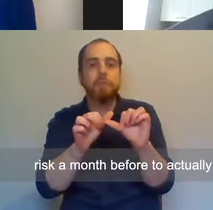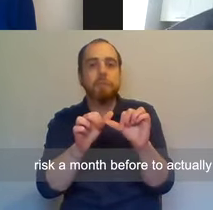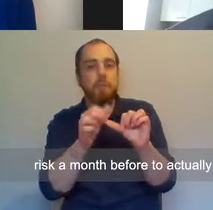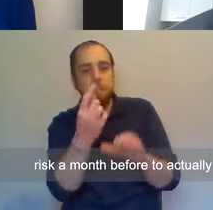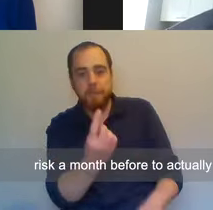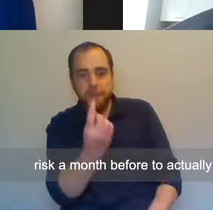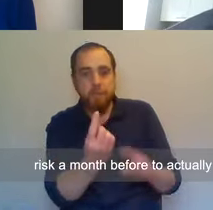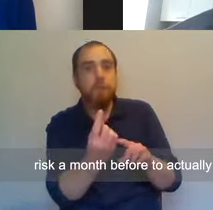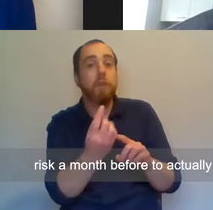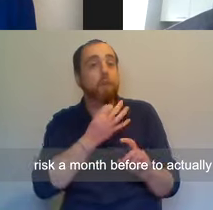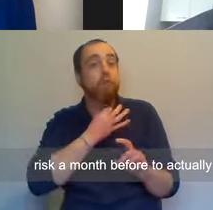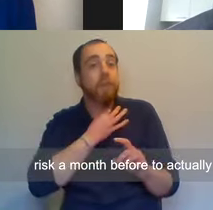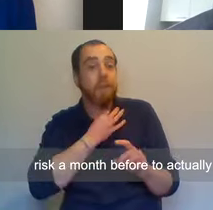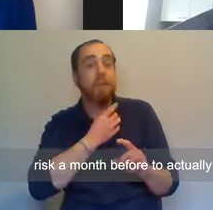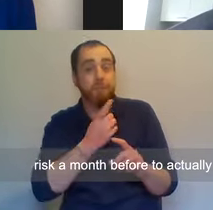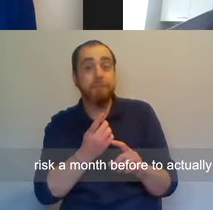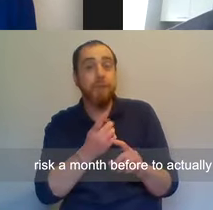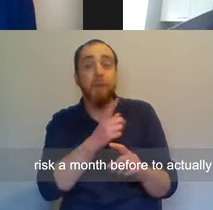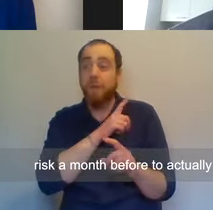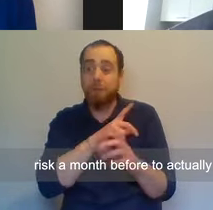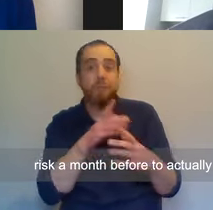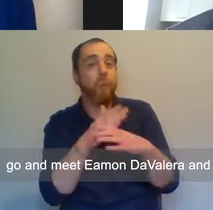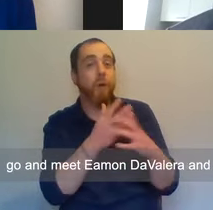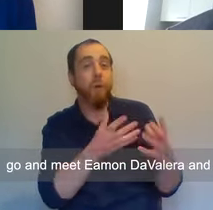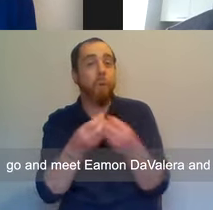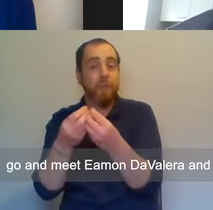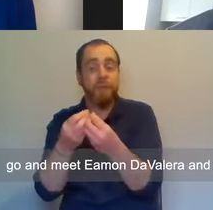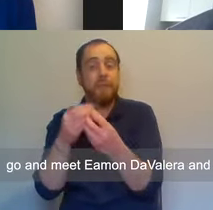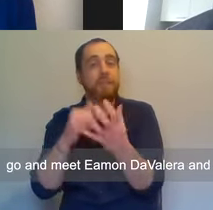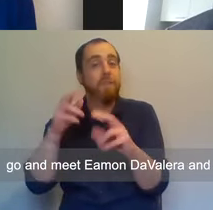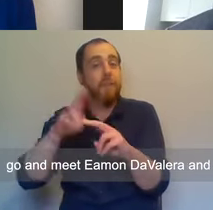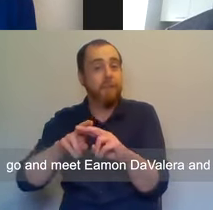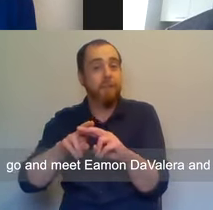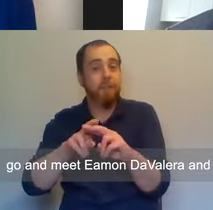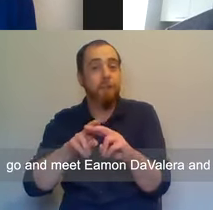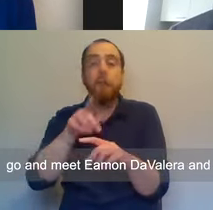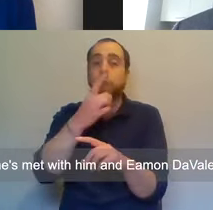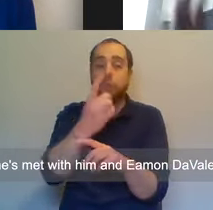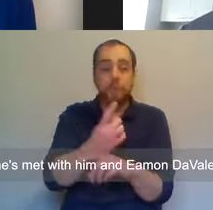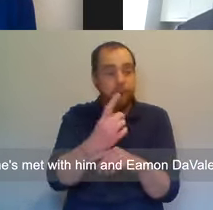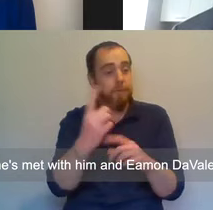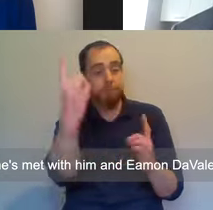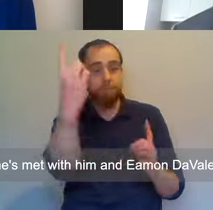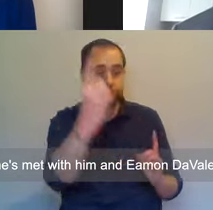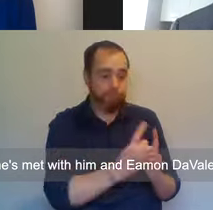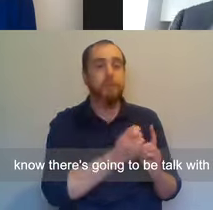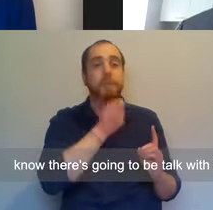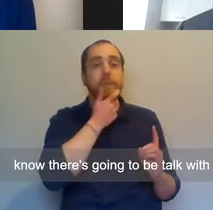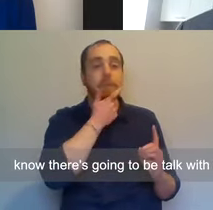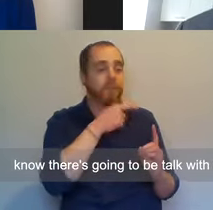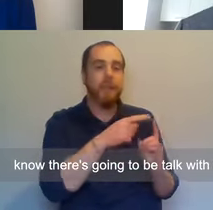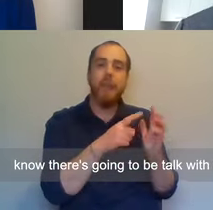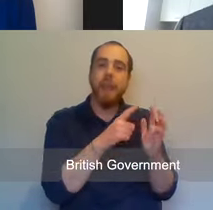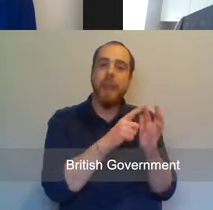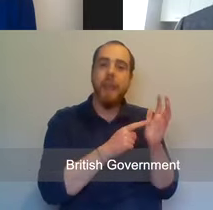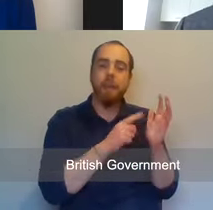risk a month before to actually go and meet Eamon de Valera. And once he's met with Eamon de Valera, you know